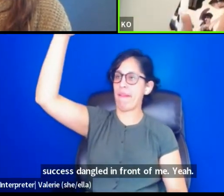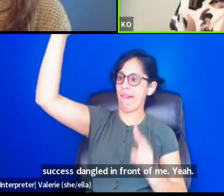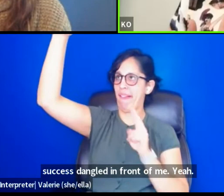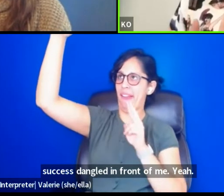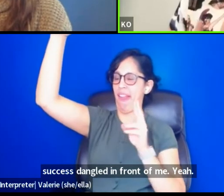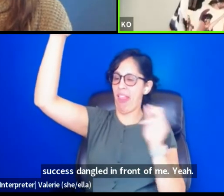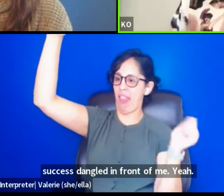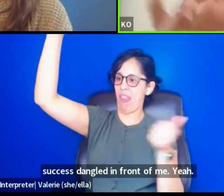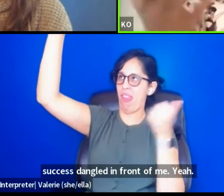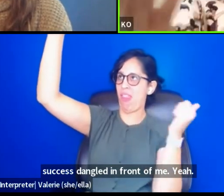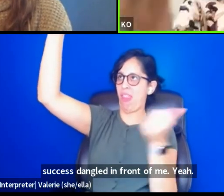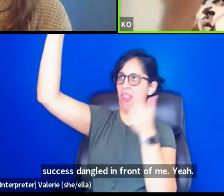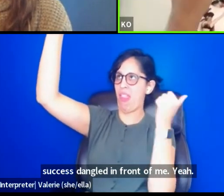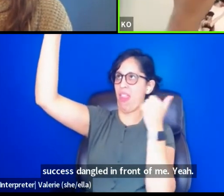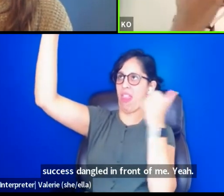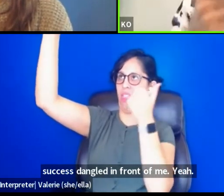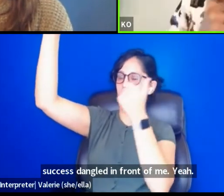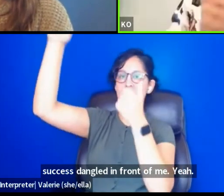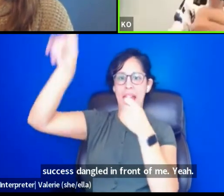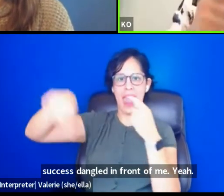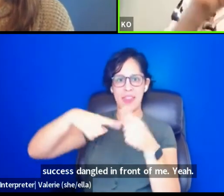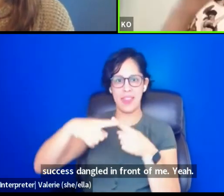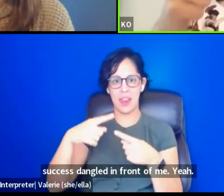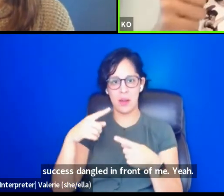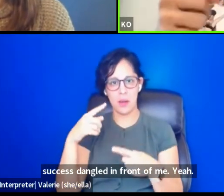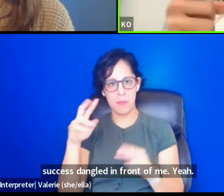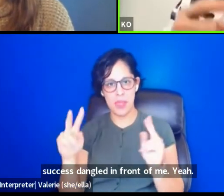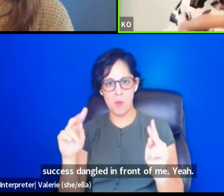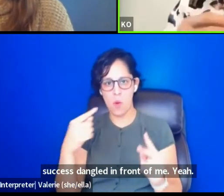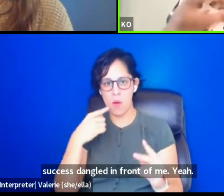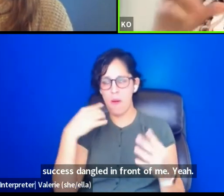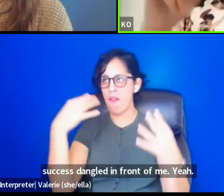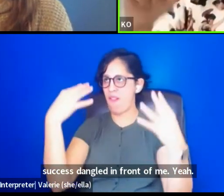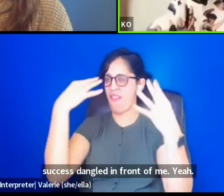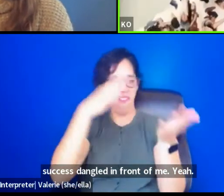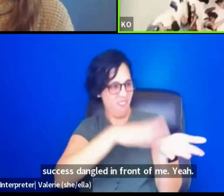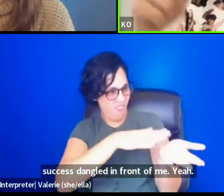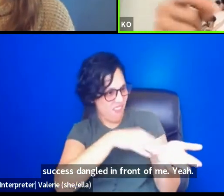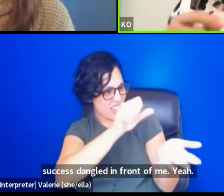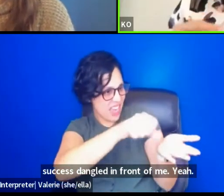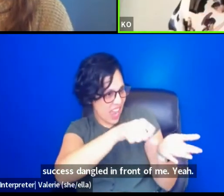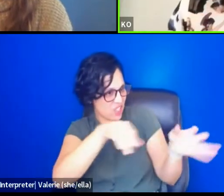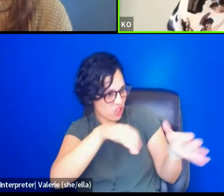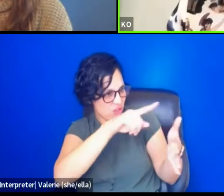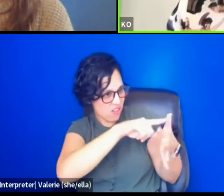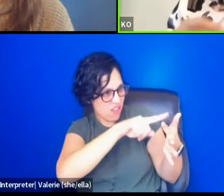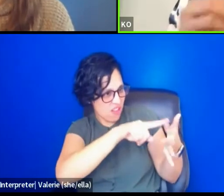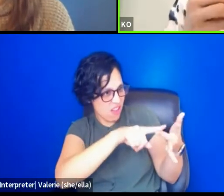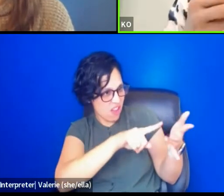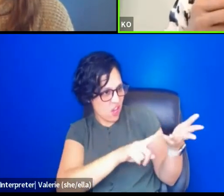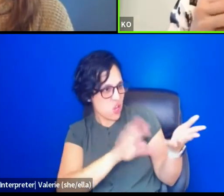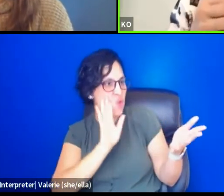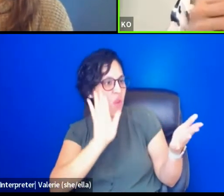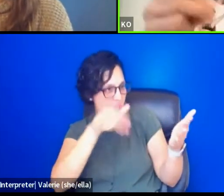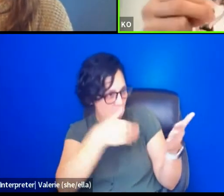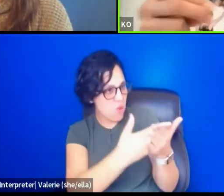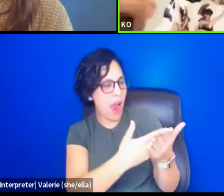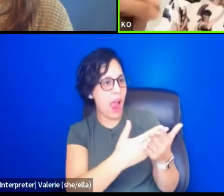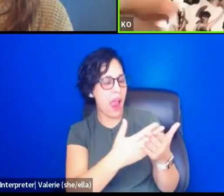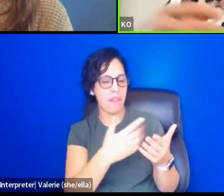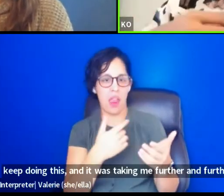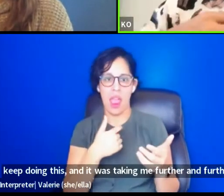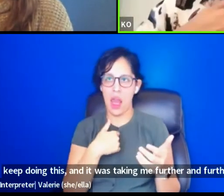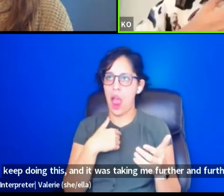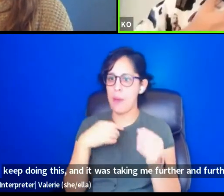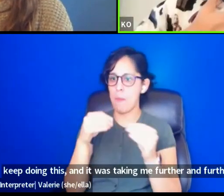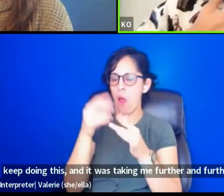that everyone is looking at me saying, yes, do this, do this. You get there. If you keep doing this. And it was taking me further and